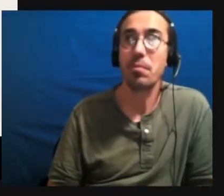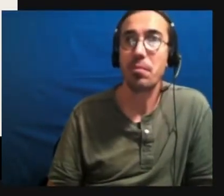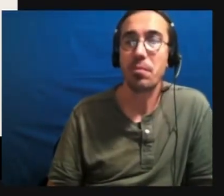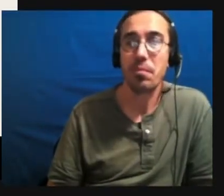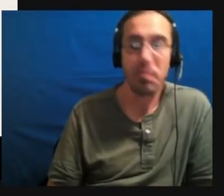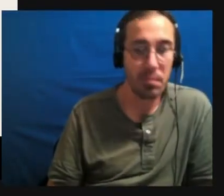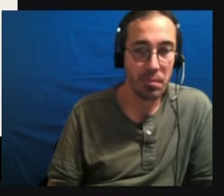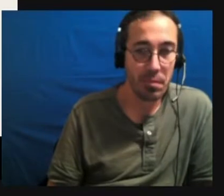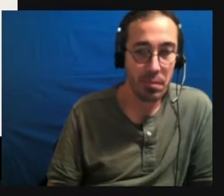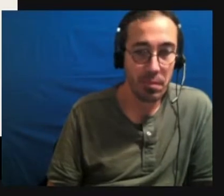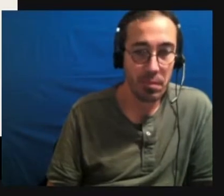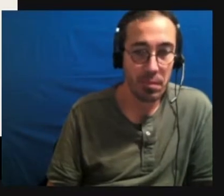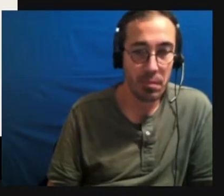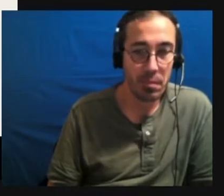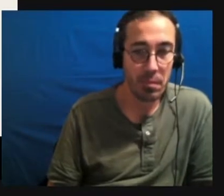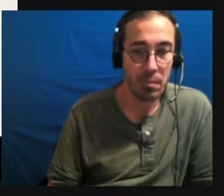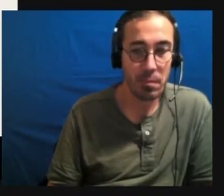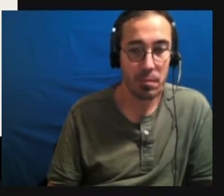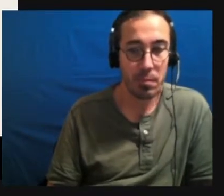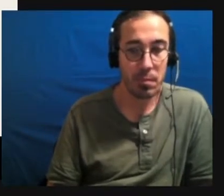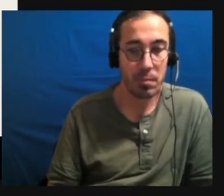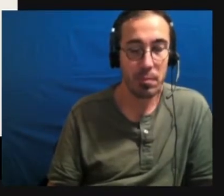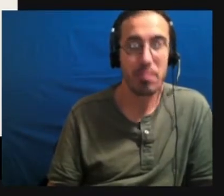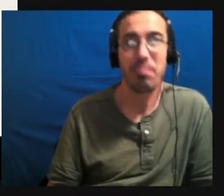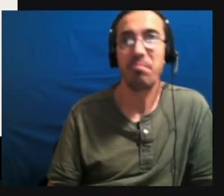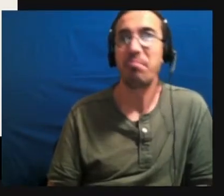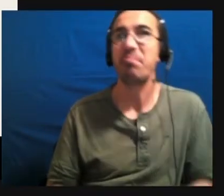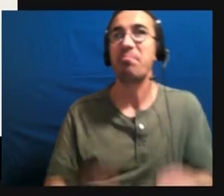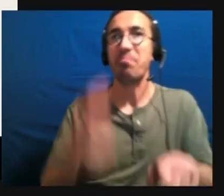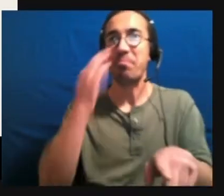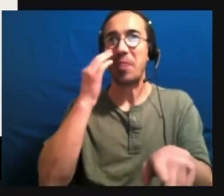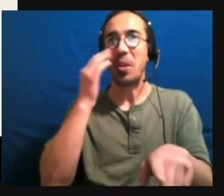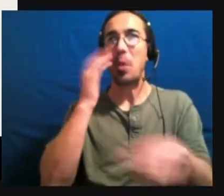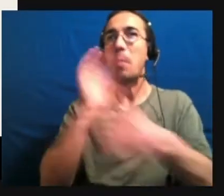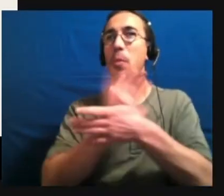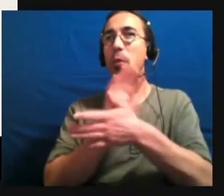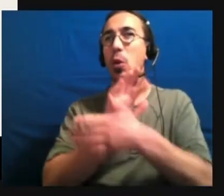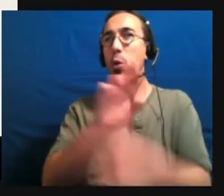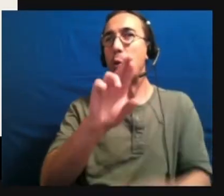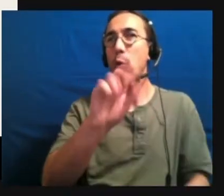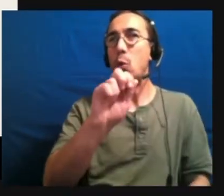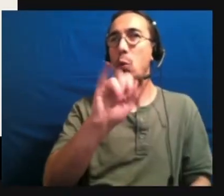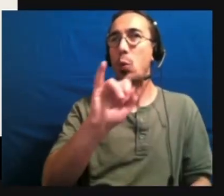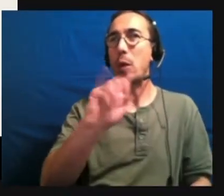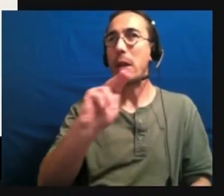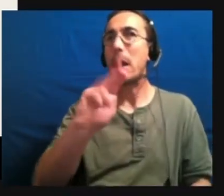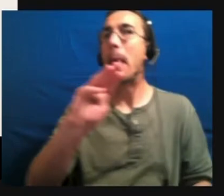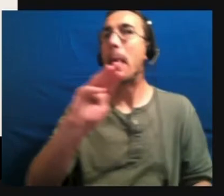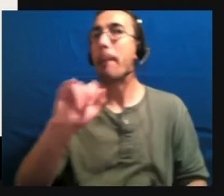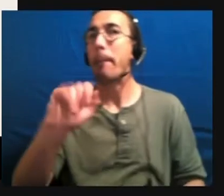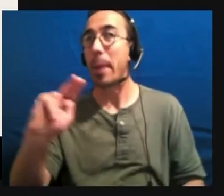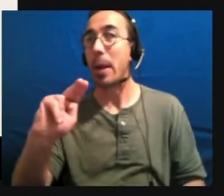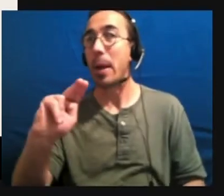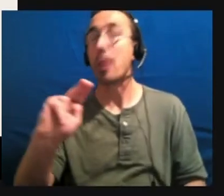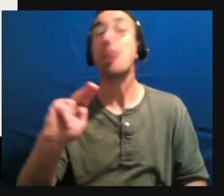Okay, so for those of you who don't know, that's from the movie Rain Man starring Dustin Hoffman and Tom Cruise.